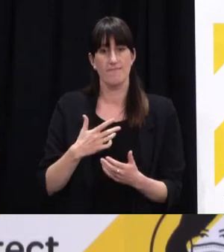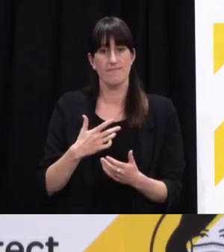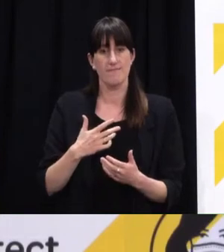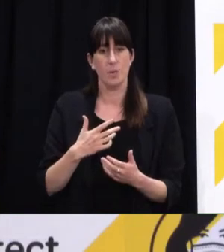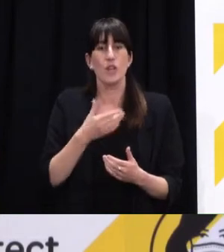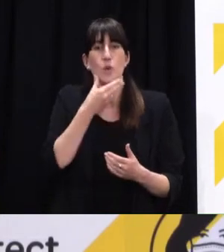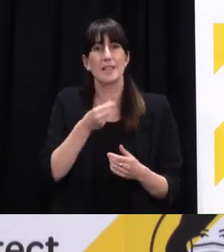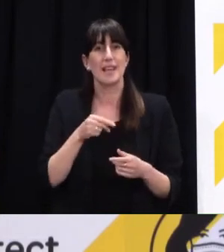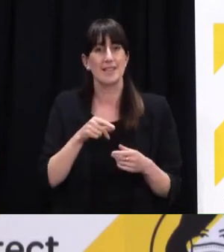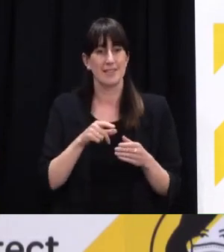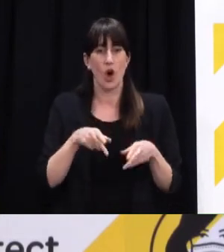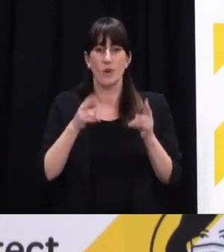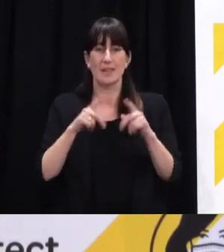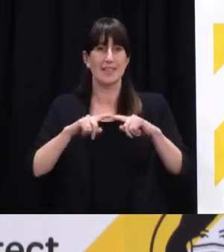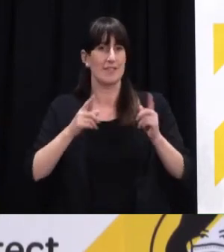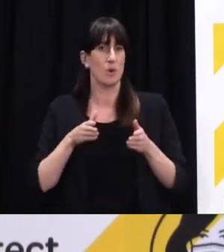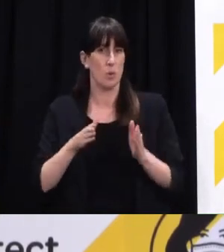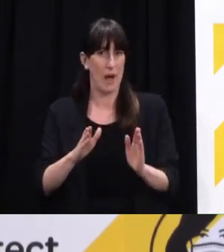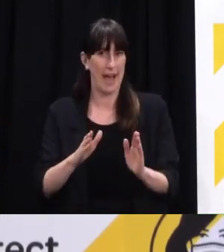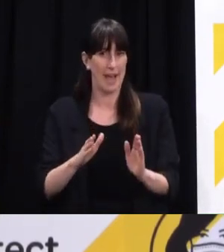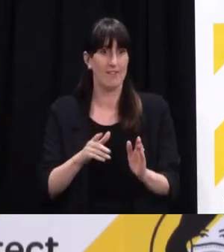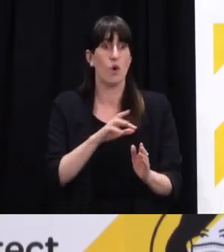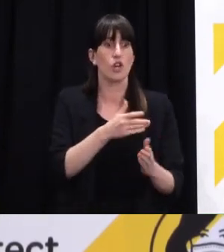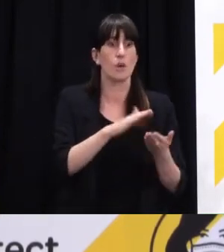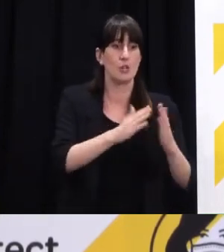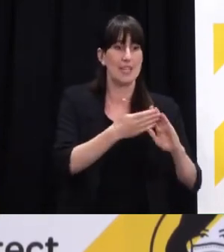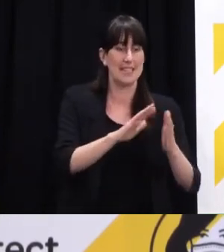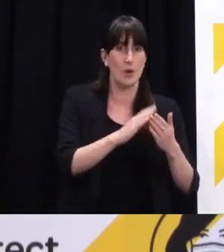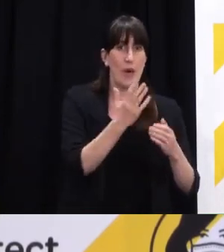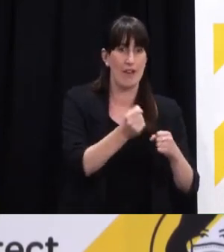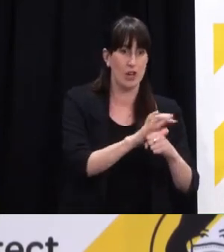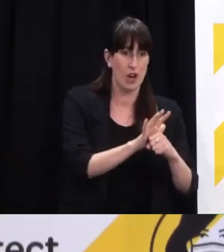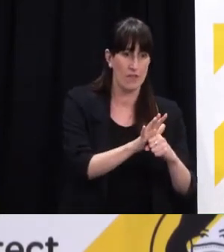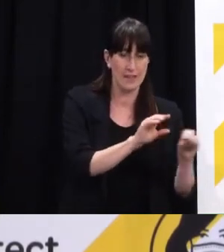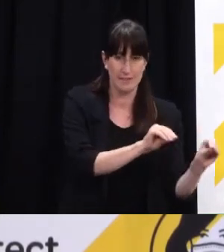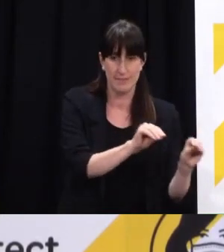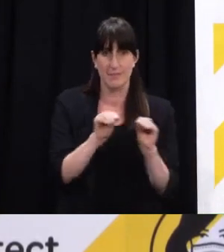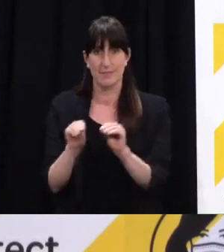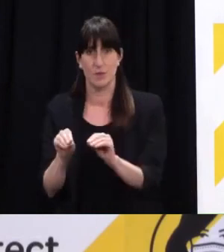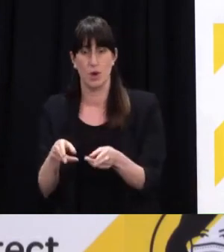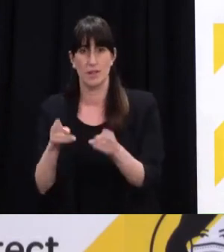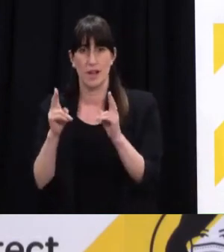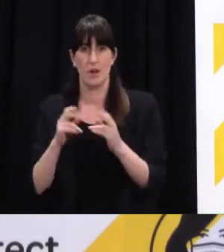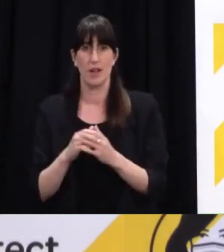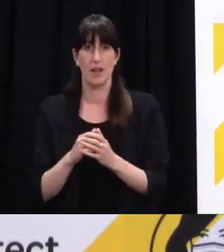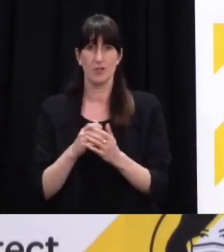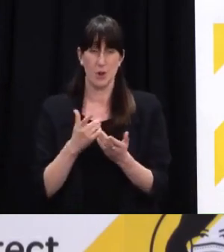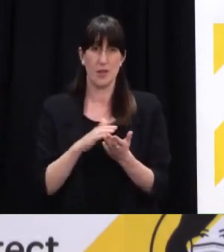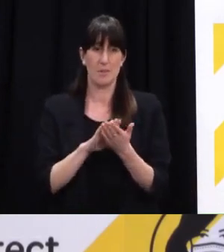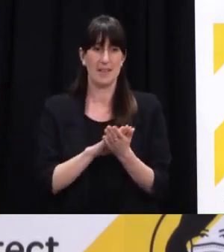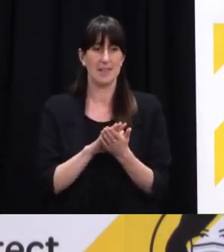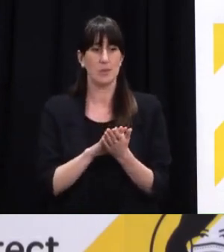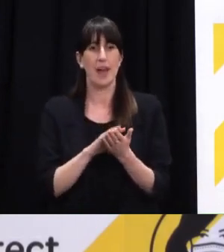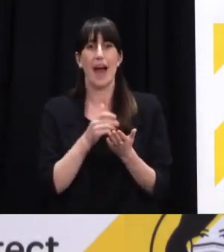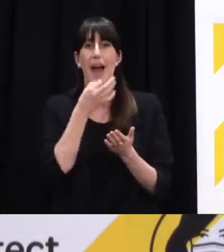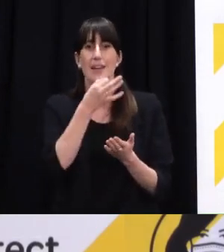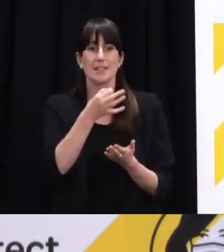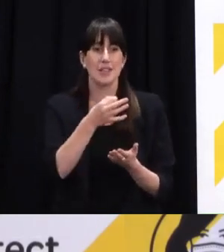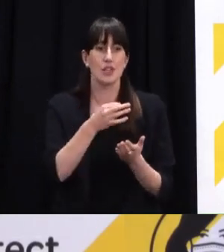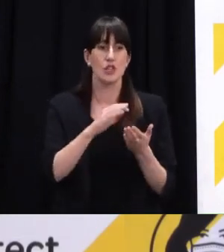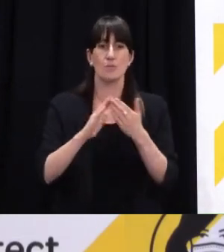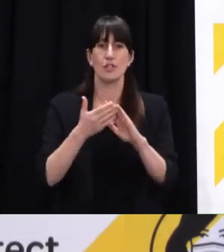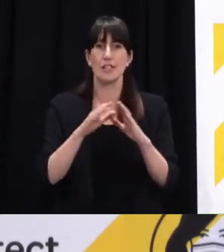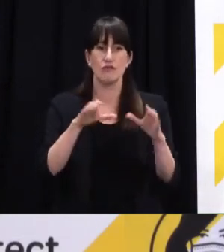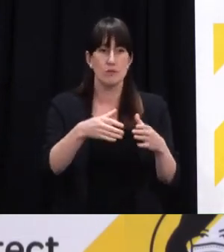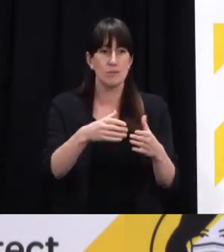I'd like to think now that we're taking and utilising all those community providers that can help us with that job. But there will